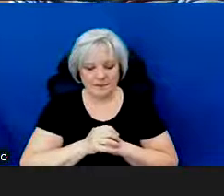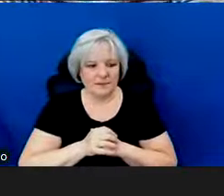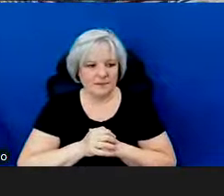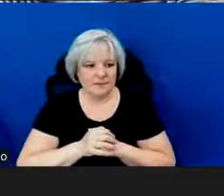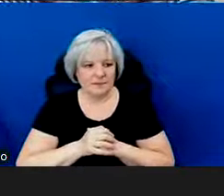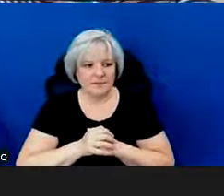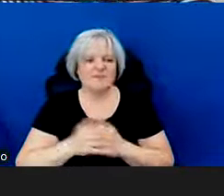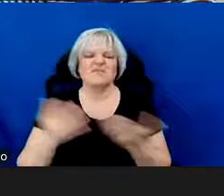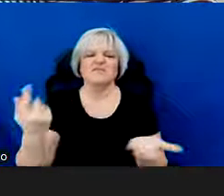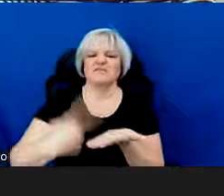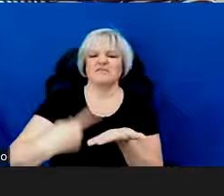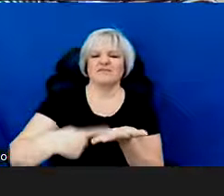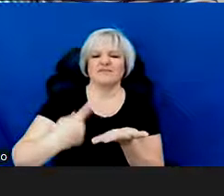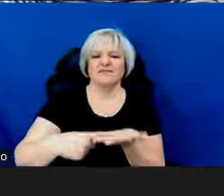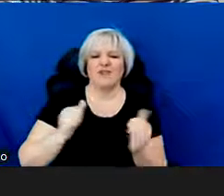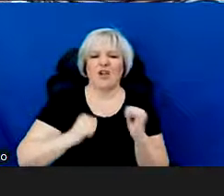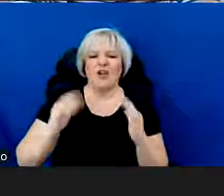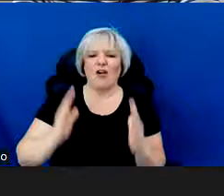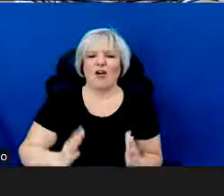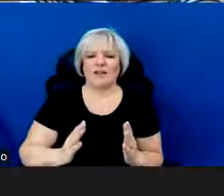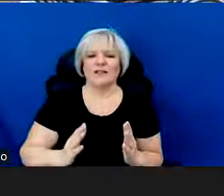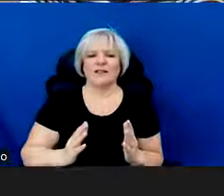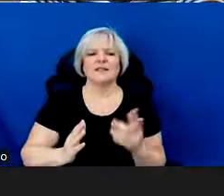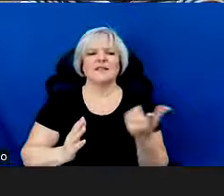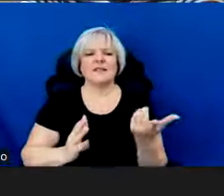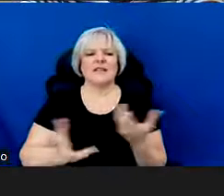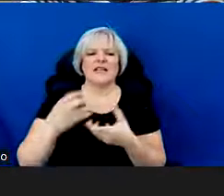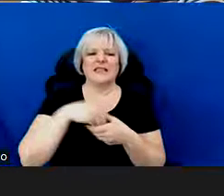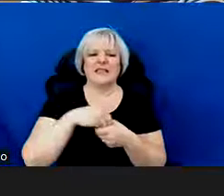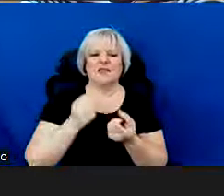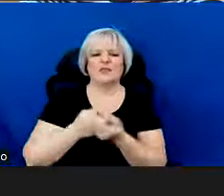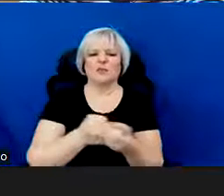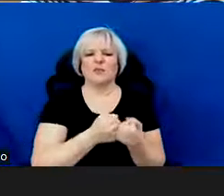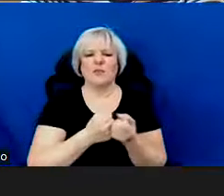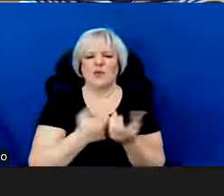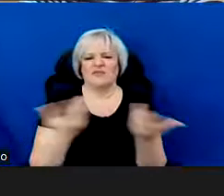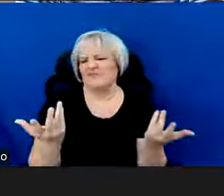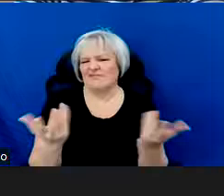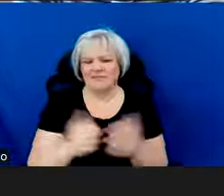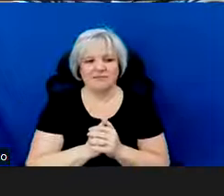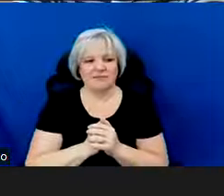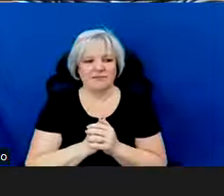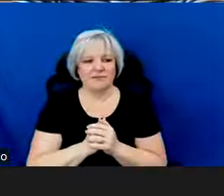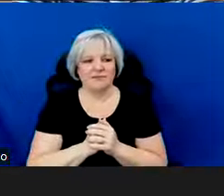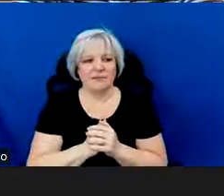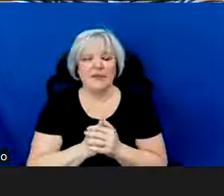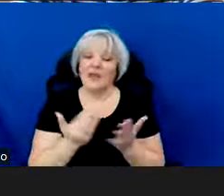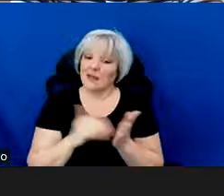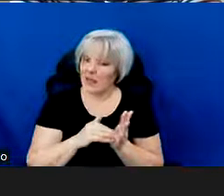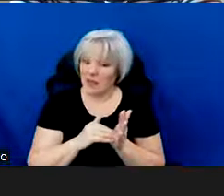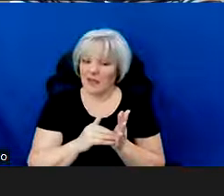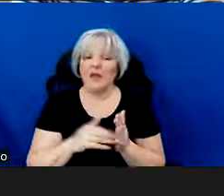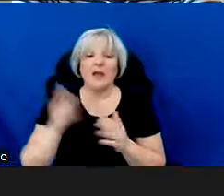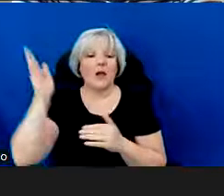Let's talk about what artists can be engaged with support from the Special Presenter Initiatives Program. Again, this is a